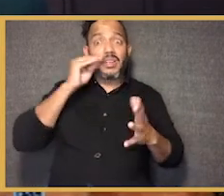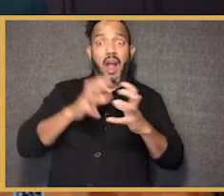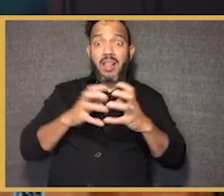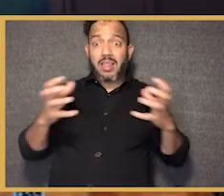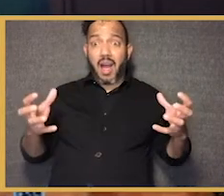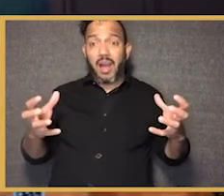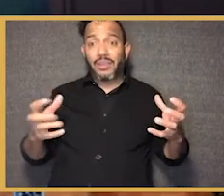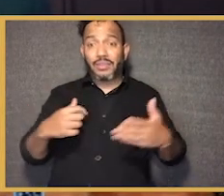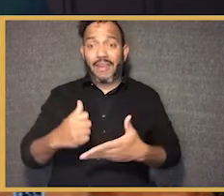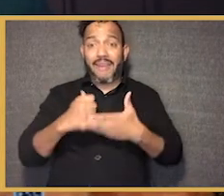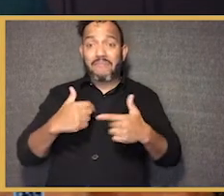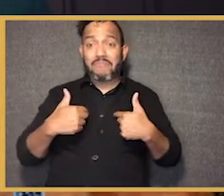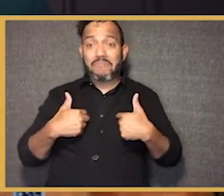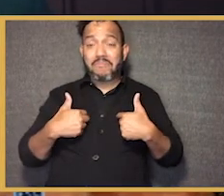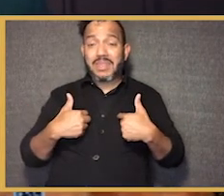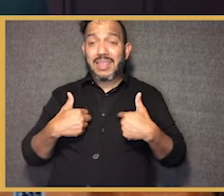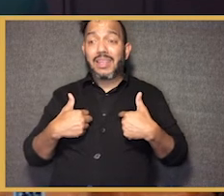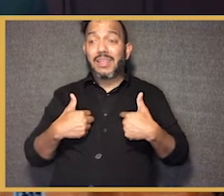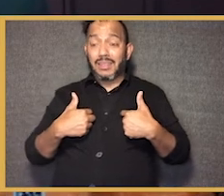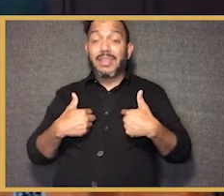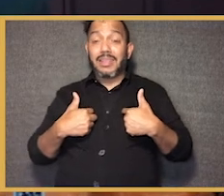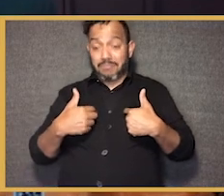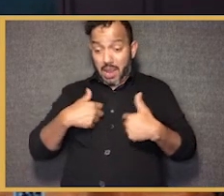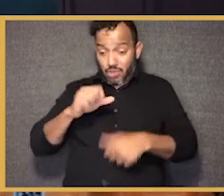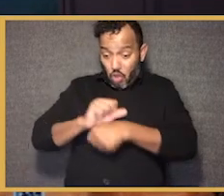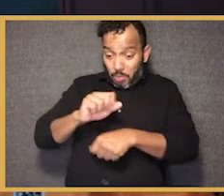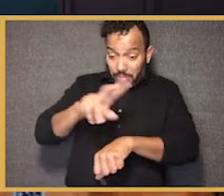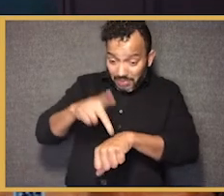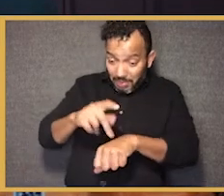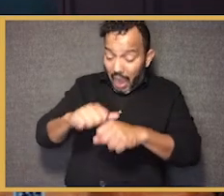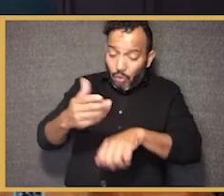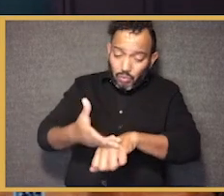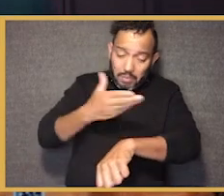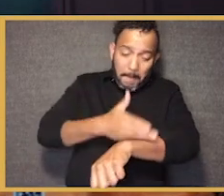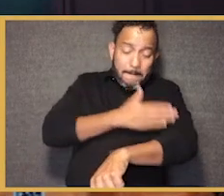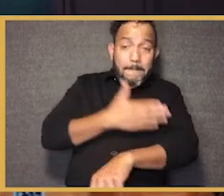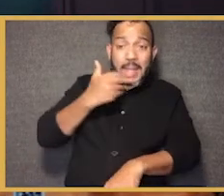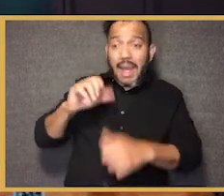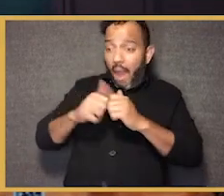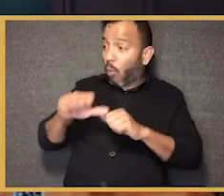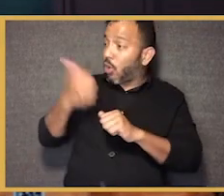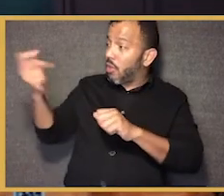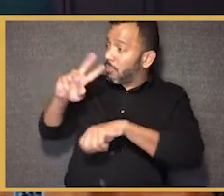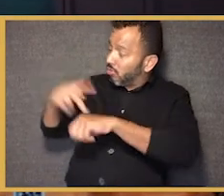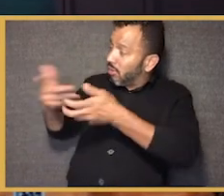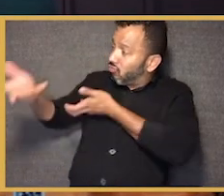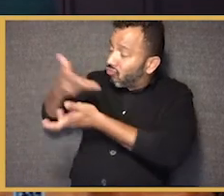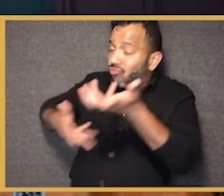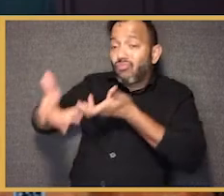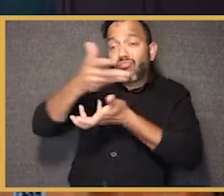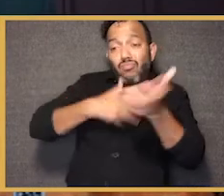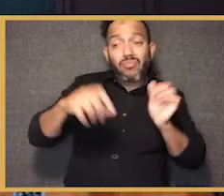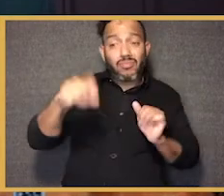And so I just learned a lot that helped me be better at my job as a principal and that I've certainly informed my work